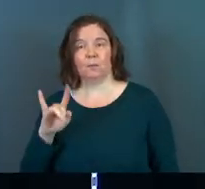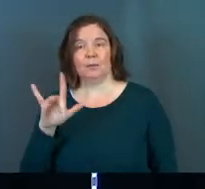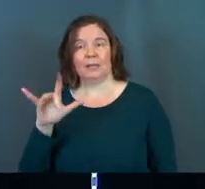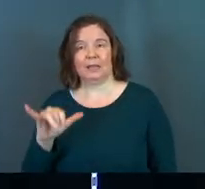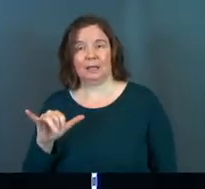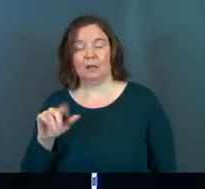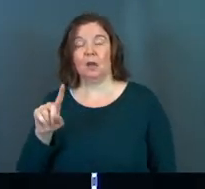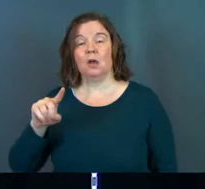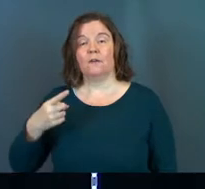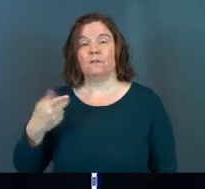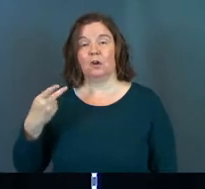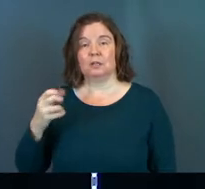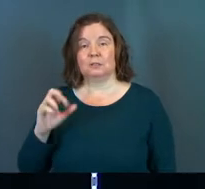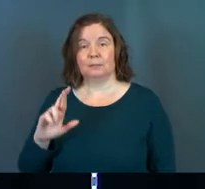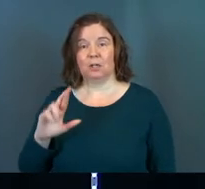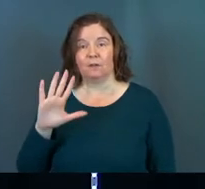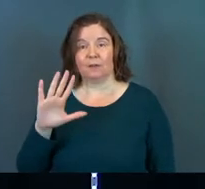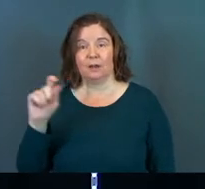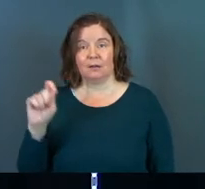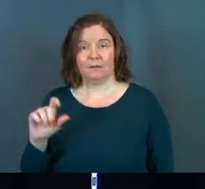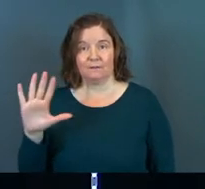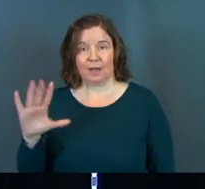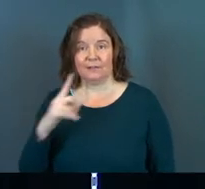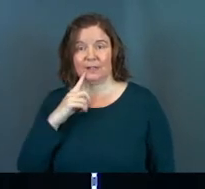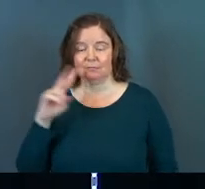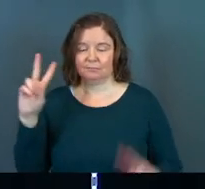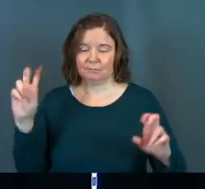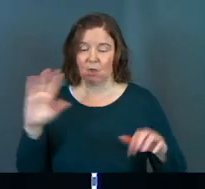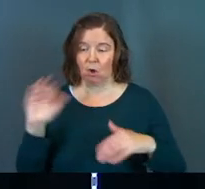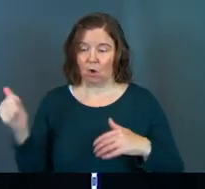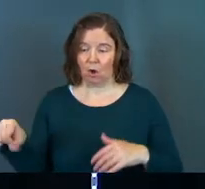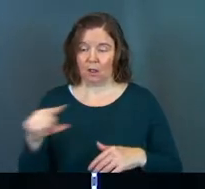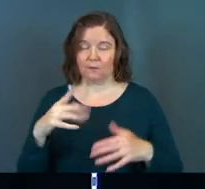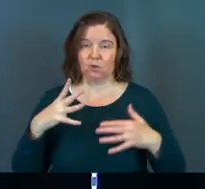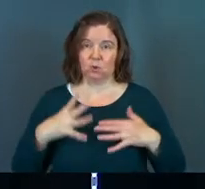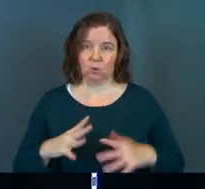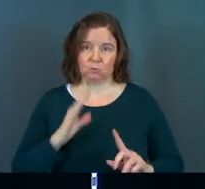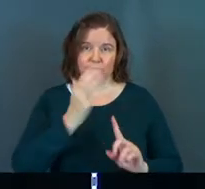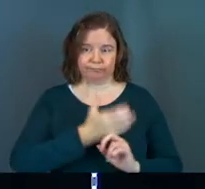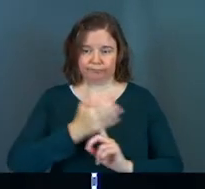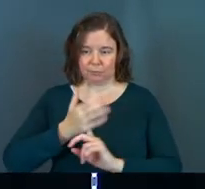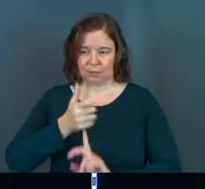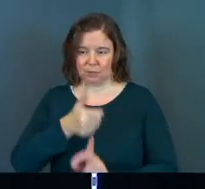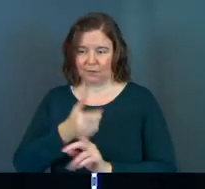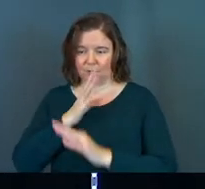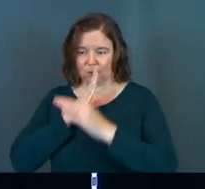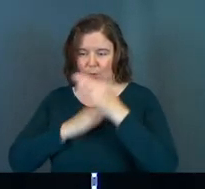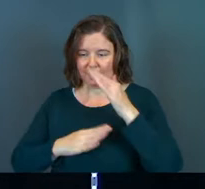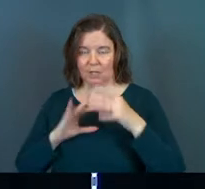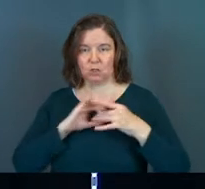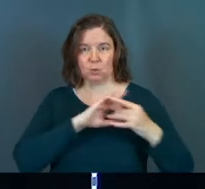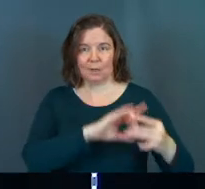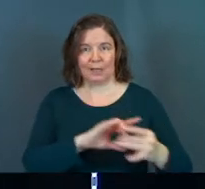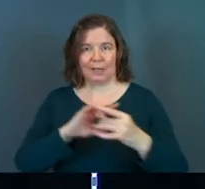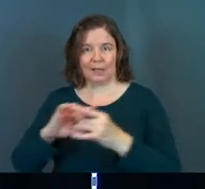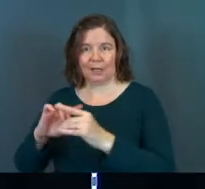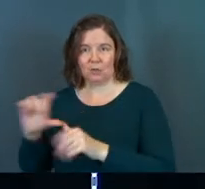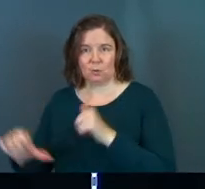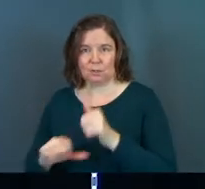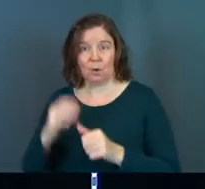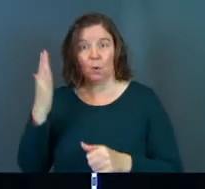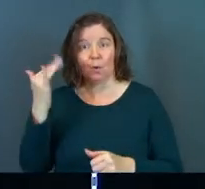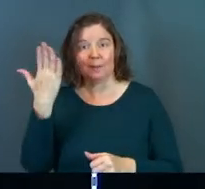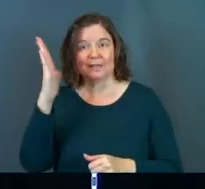Peter 5.5 says, And all of you dress yourselves in humility as you relate to one another. For God opposes the proud, but gives